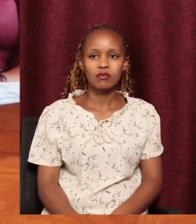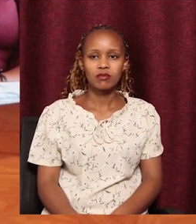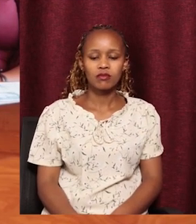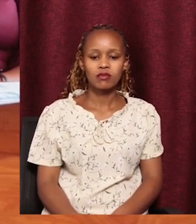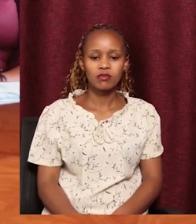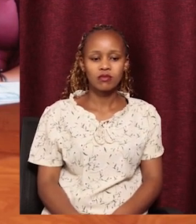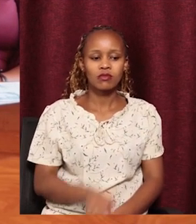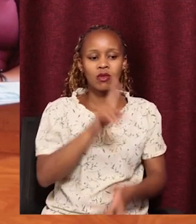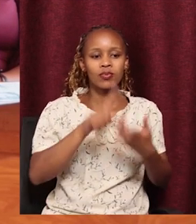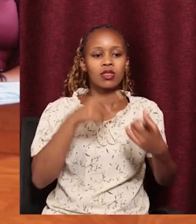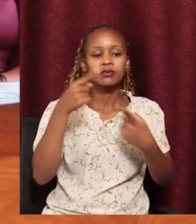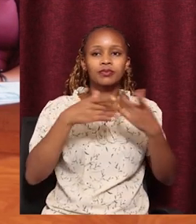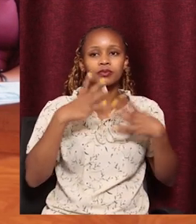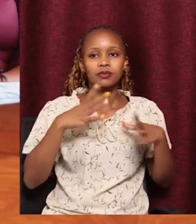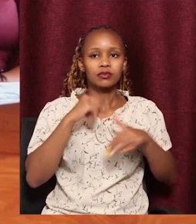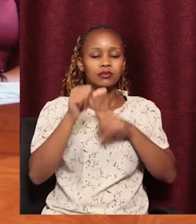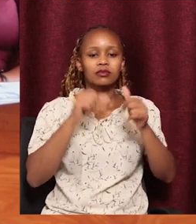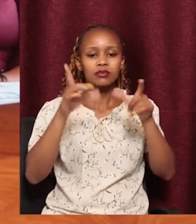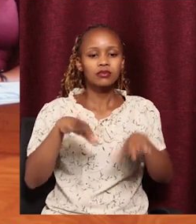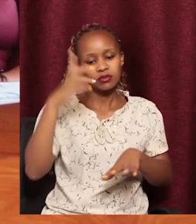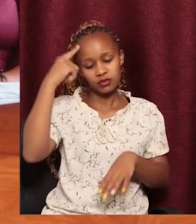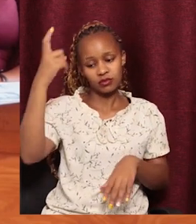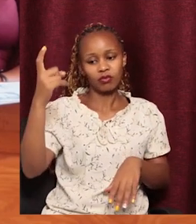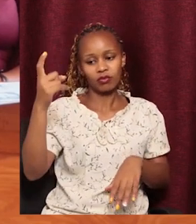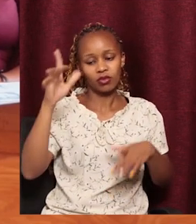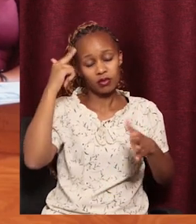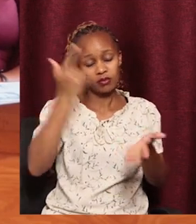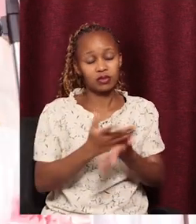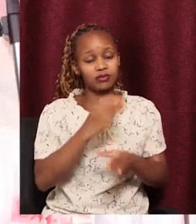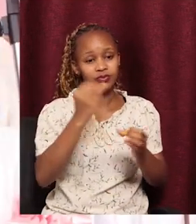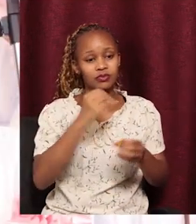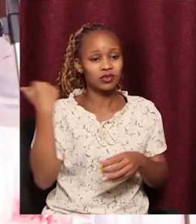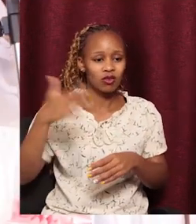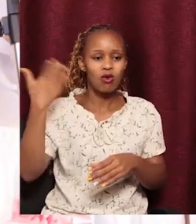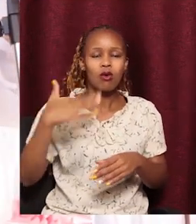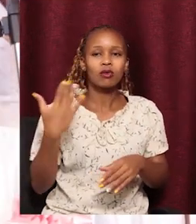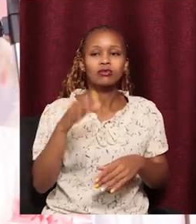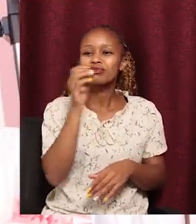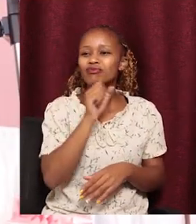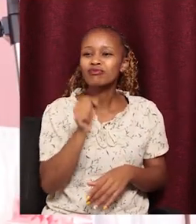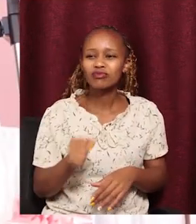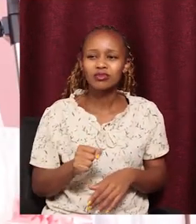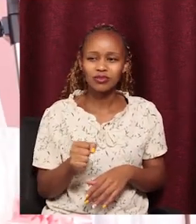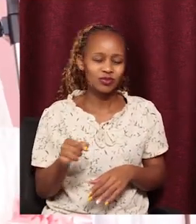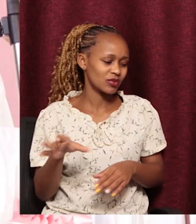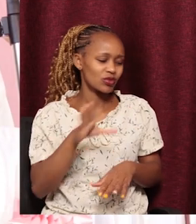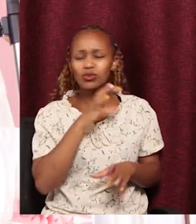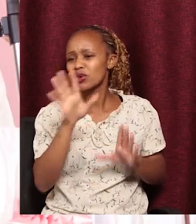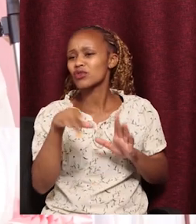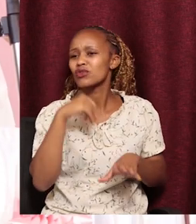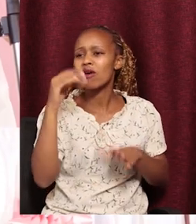When you tell people about your dream, they can't believe you. They are always old. They are old.